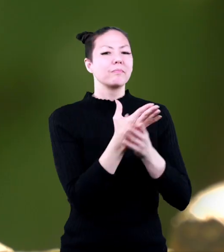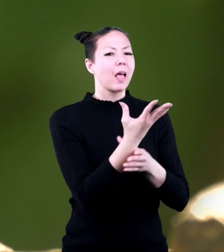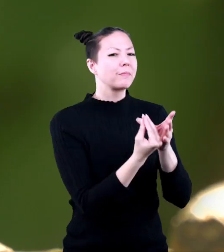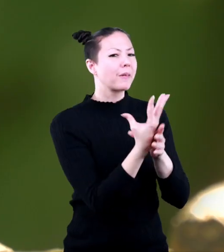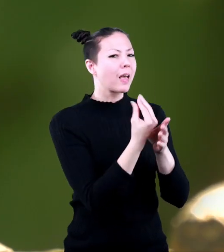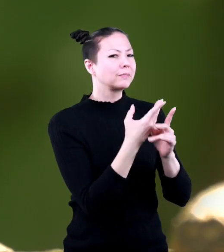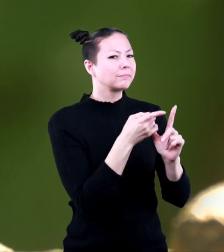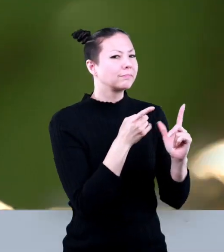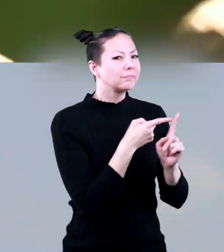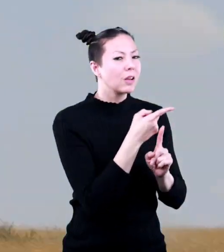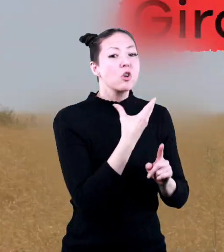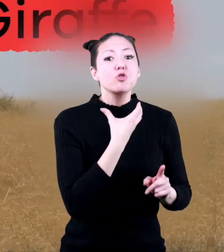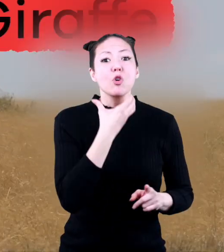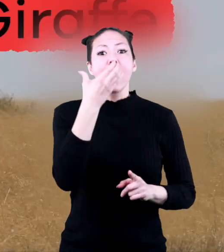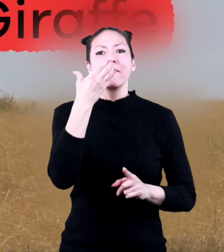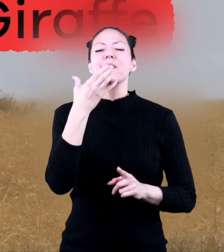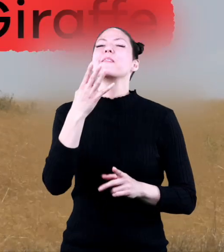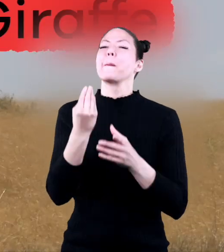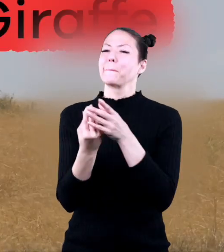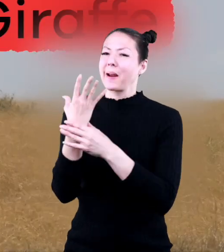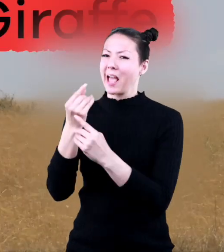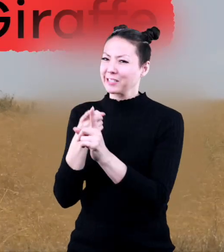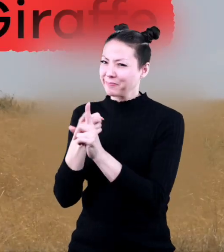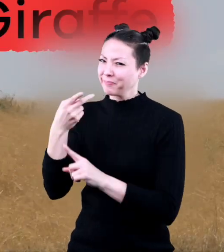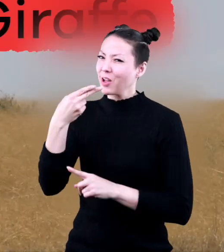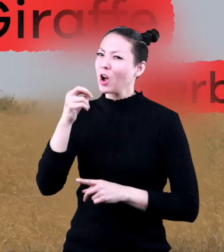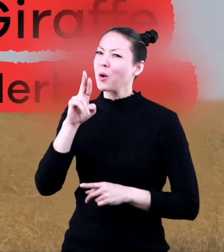herbivore, giraffe,